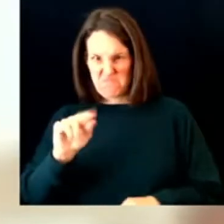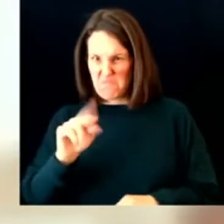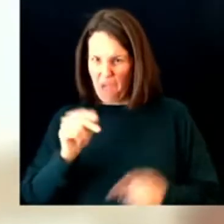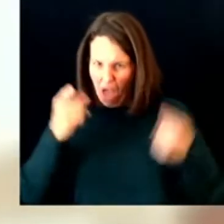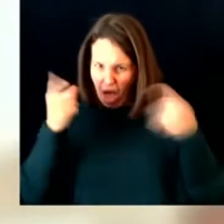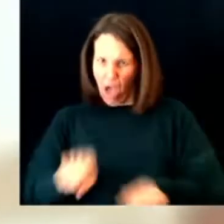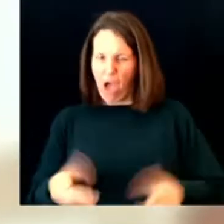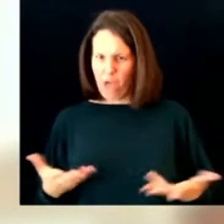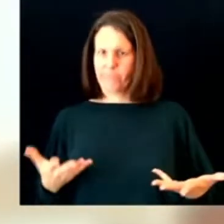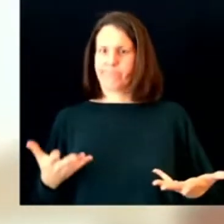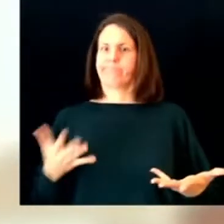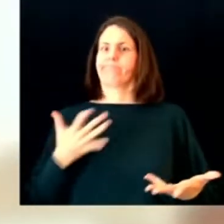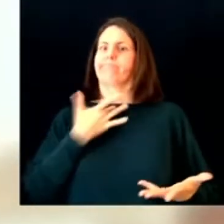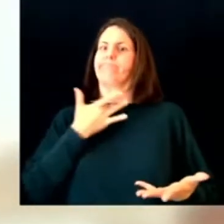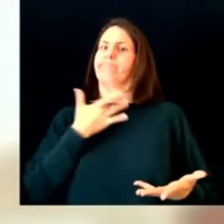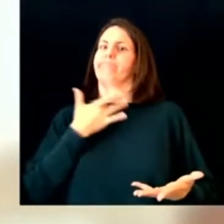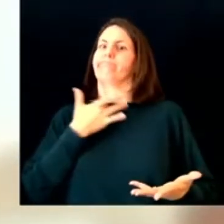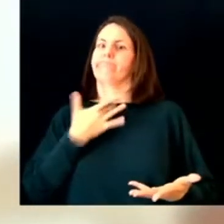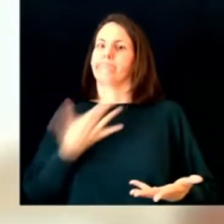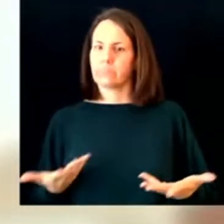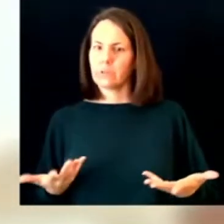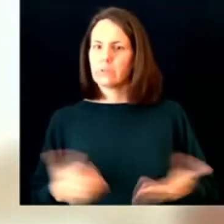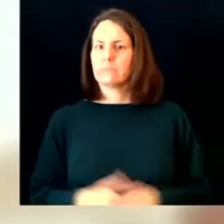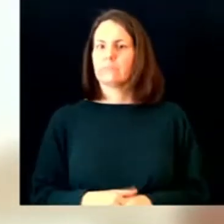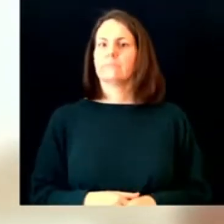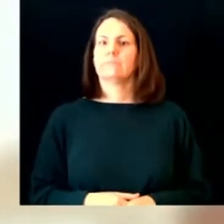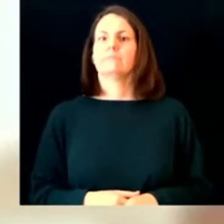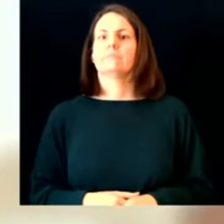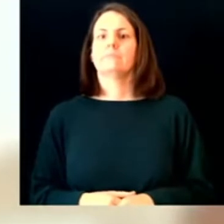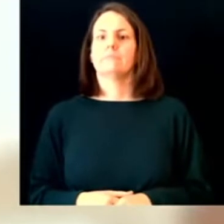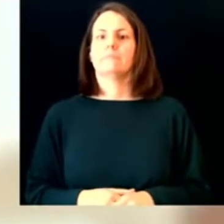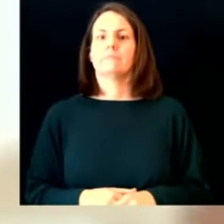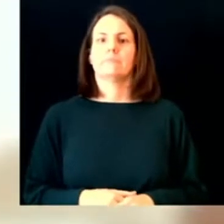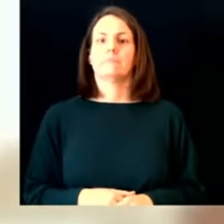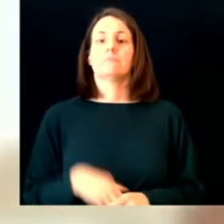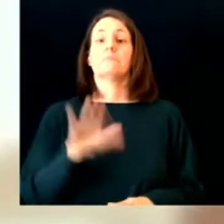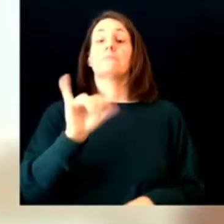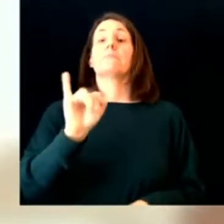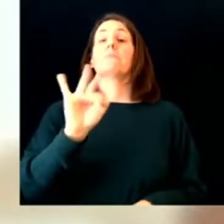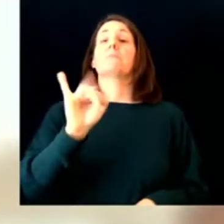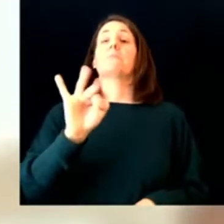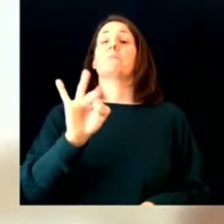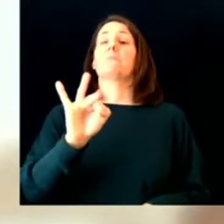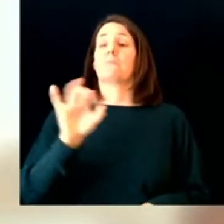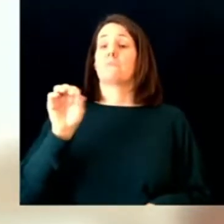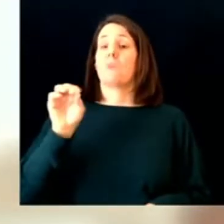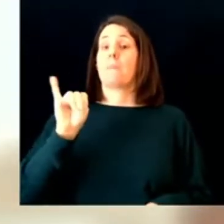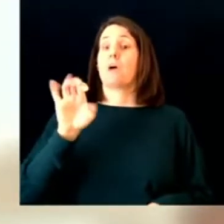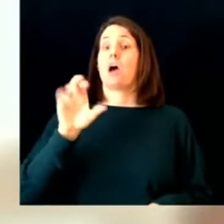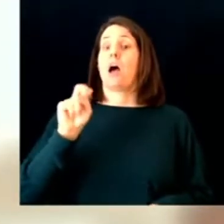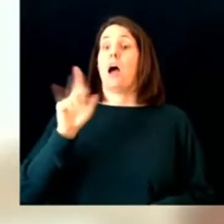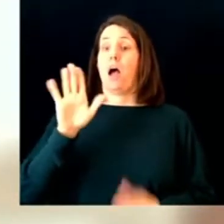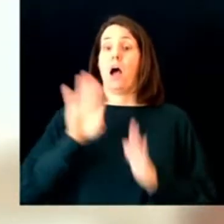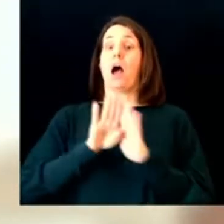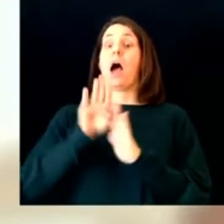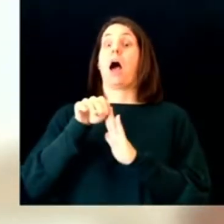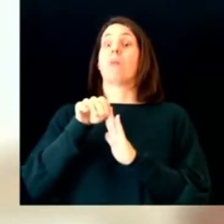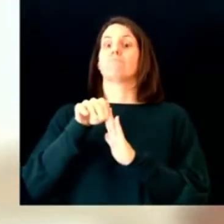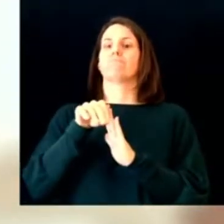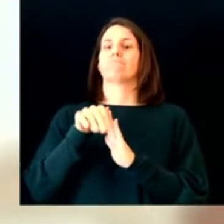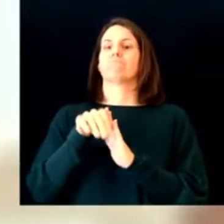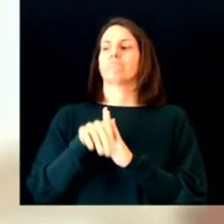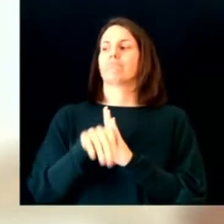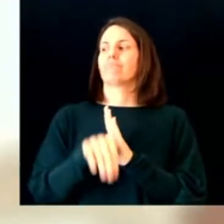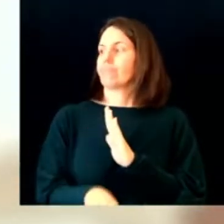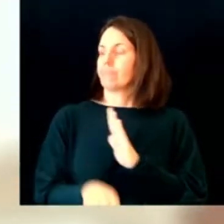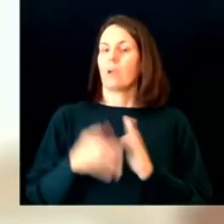wane because it essentially runs out of people to infect, if the weather gets improved, we could be in a good position, similar to